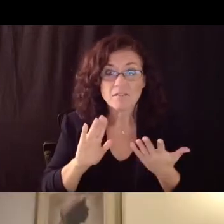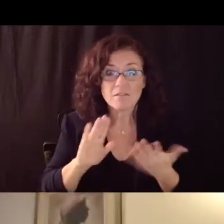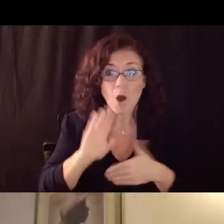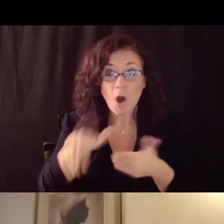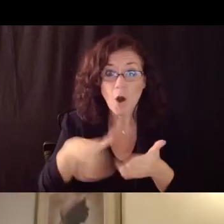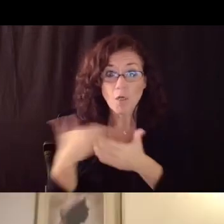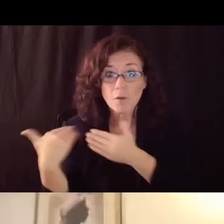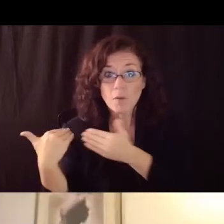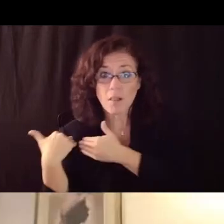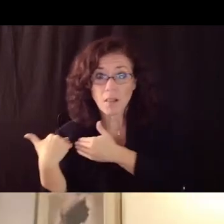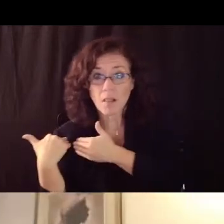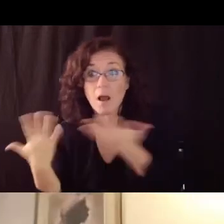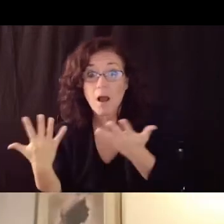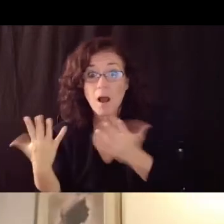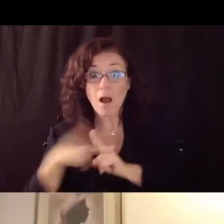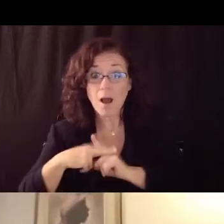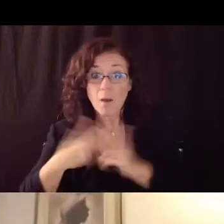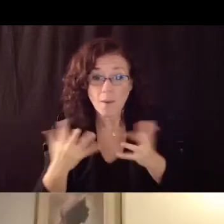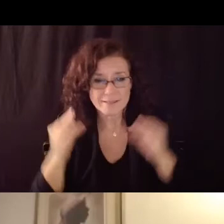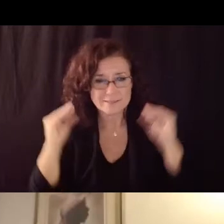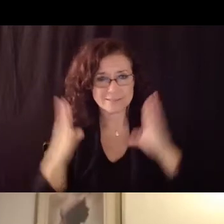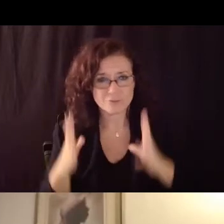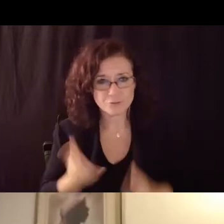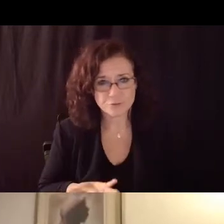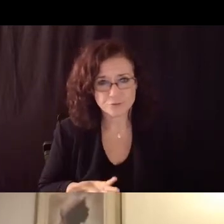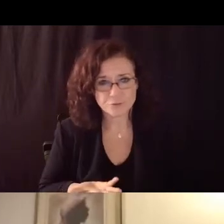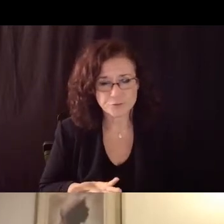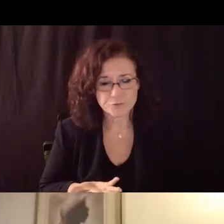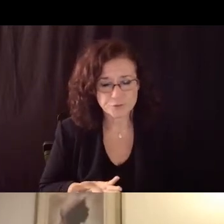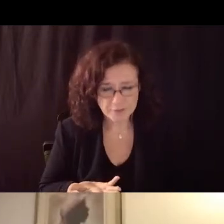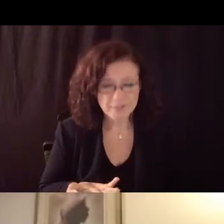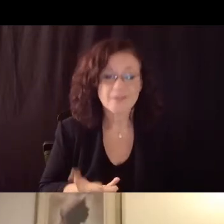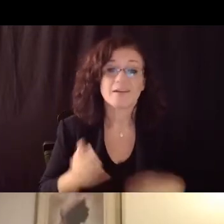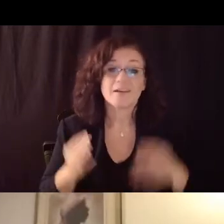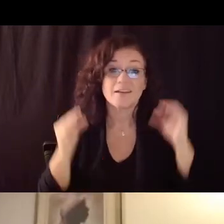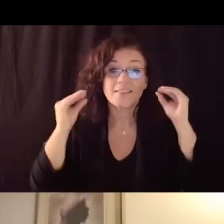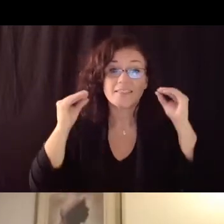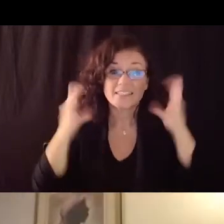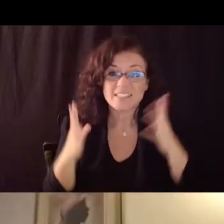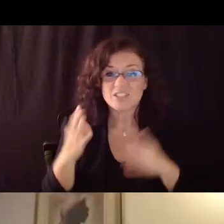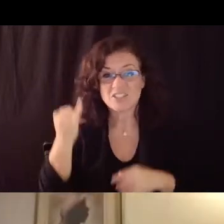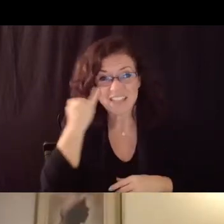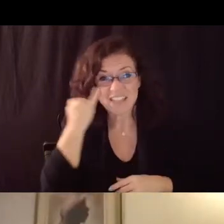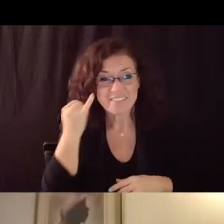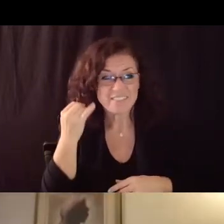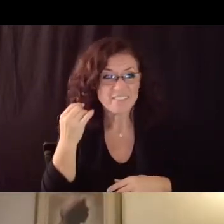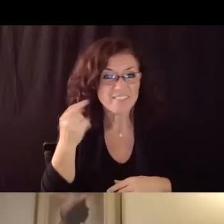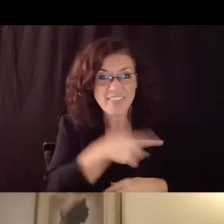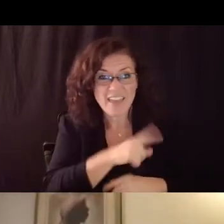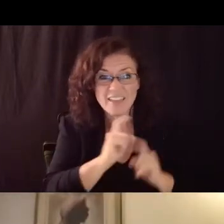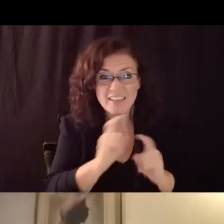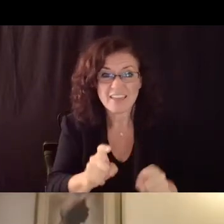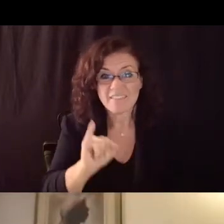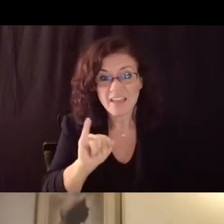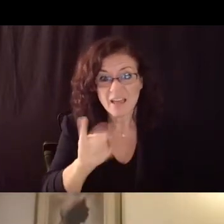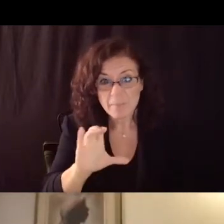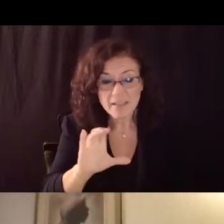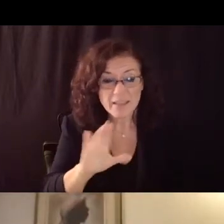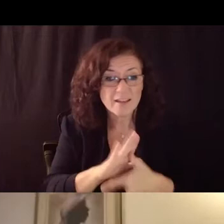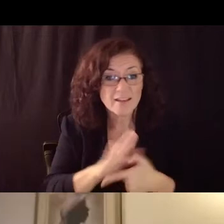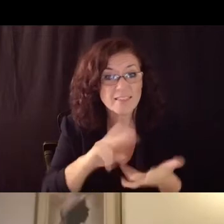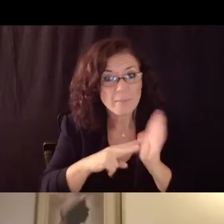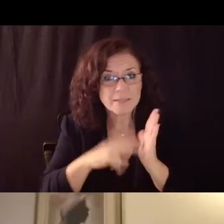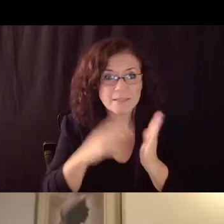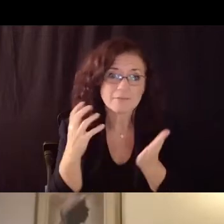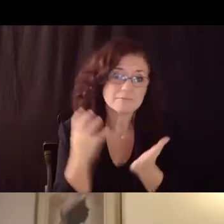um incompletes that it's all on them to spend more time with more students on top